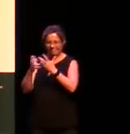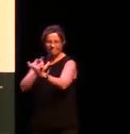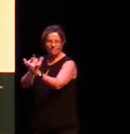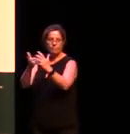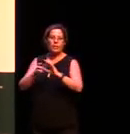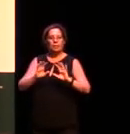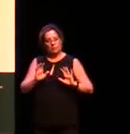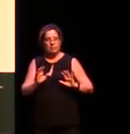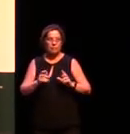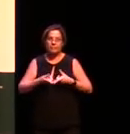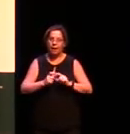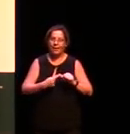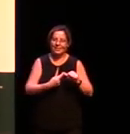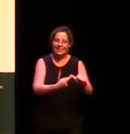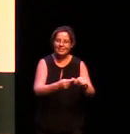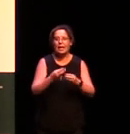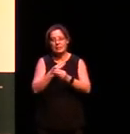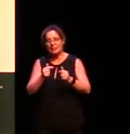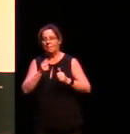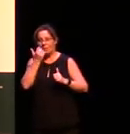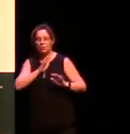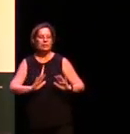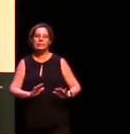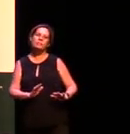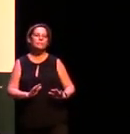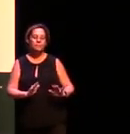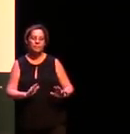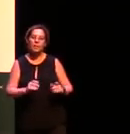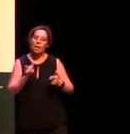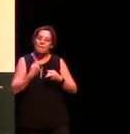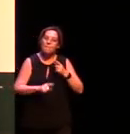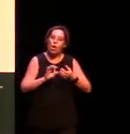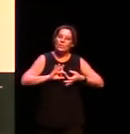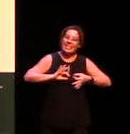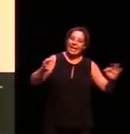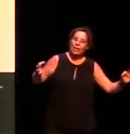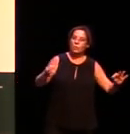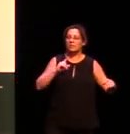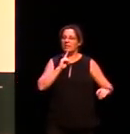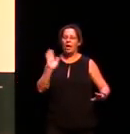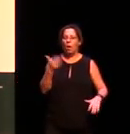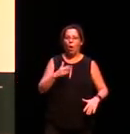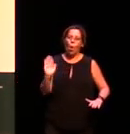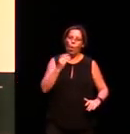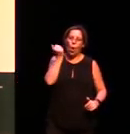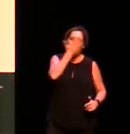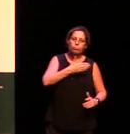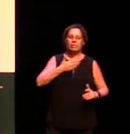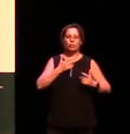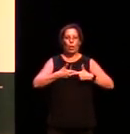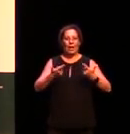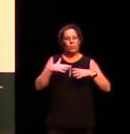it's safe to say that most linguists assume that all Australian languages are related to each other